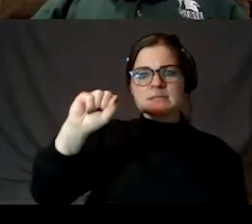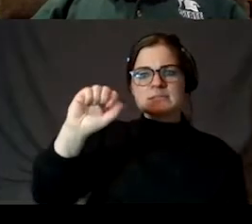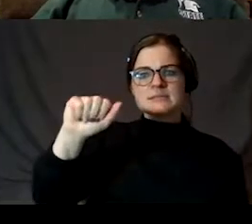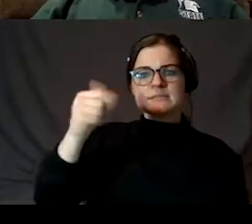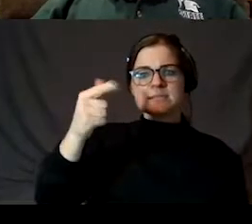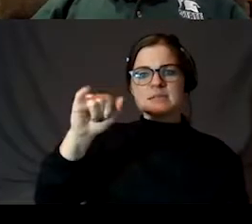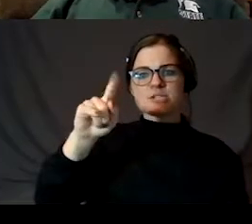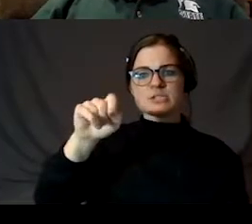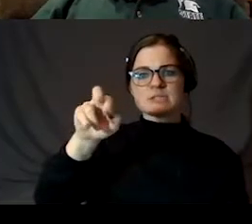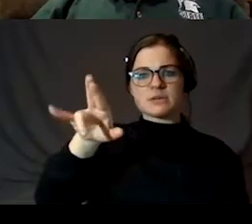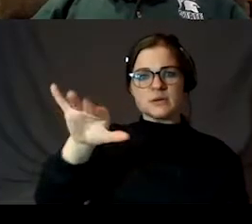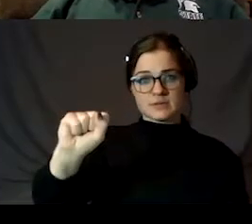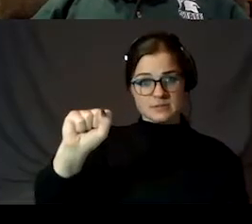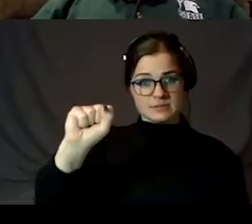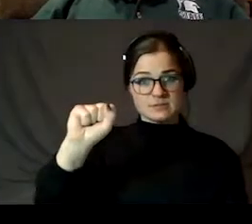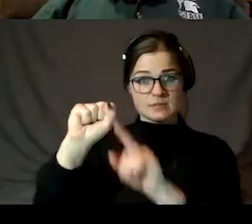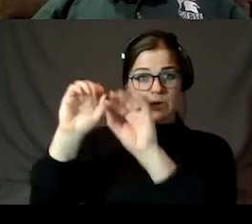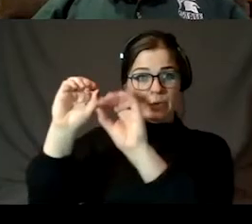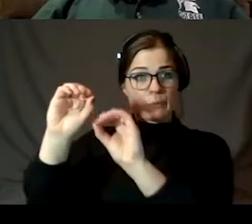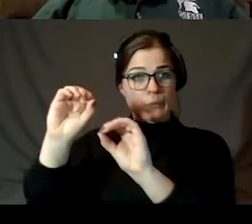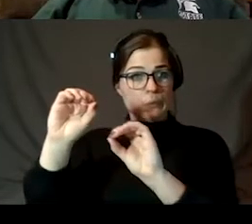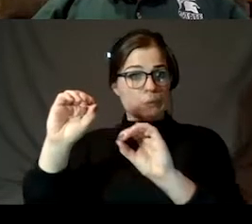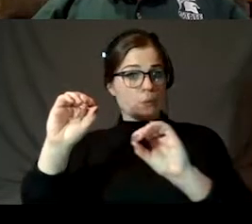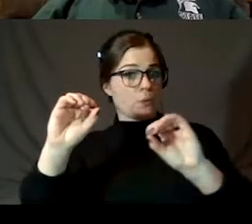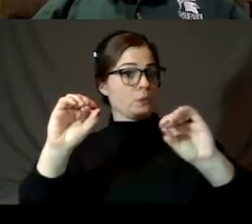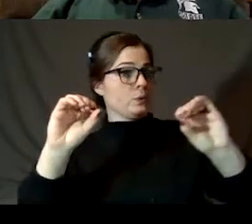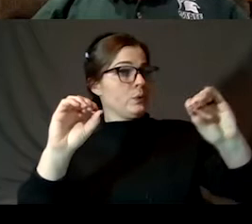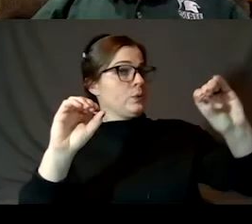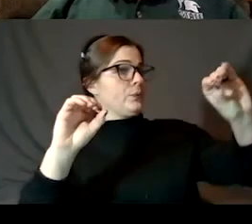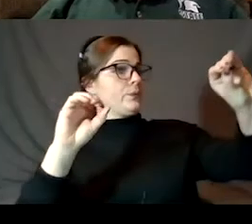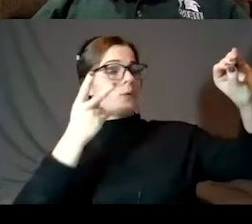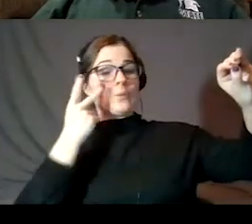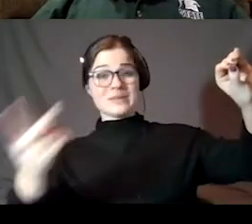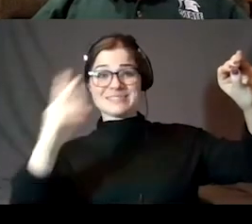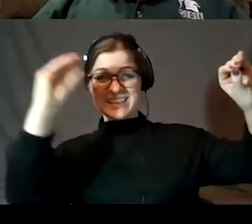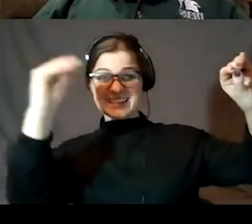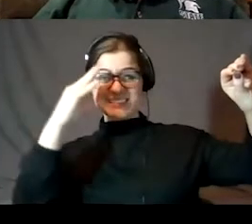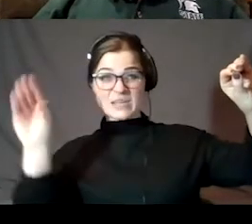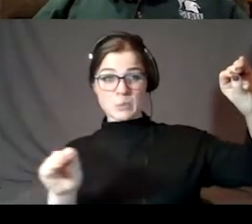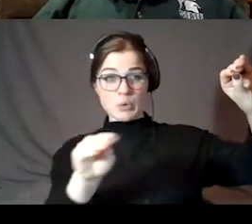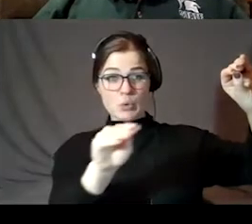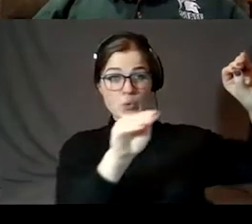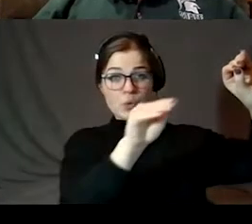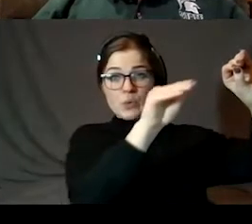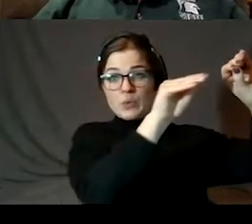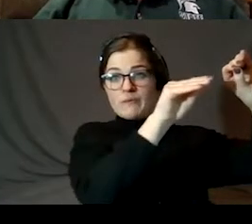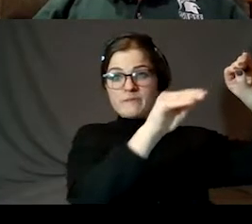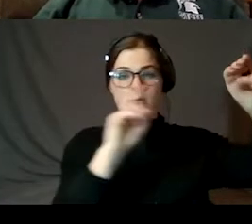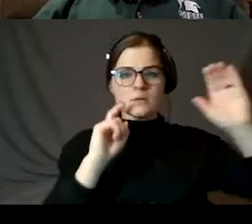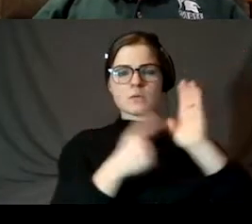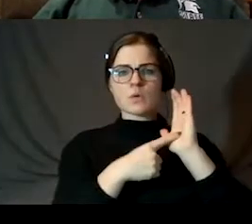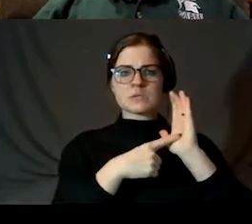as we watch the sun moving along the ecliptic in that arrow, notice the great square of